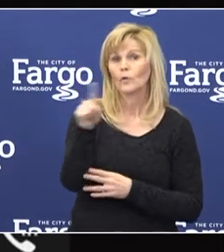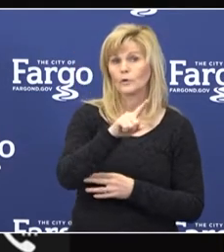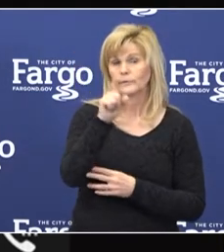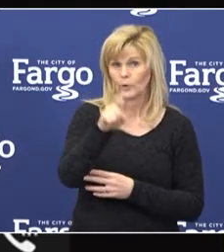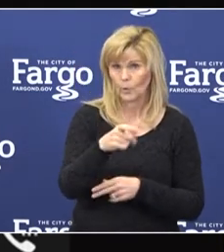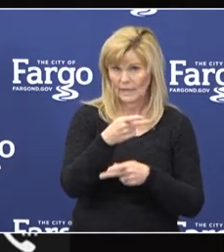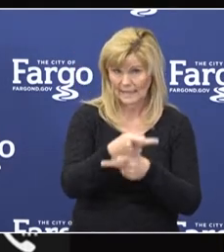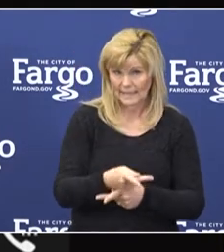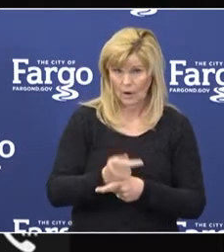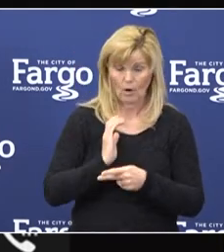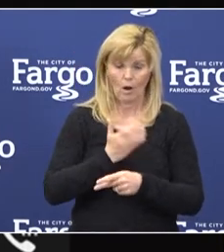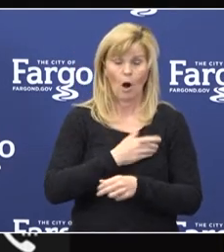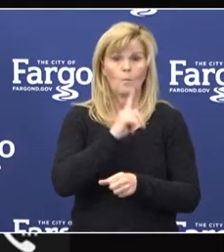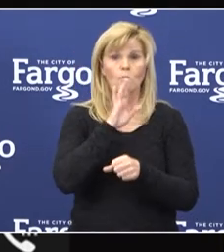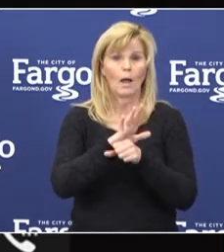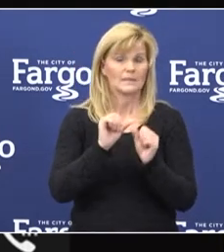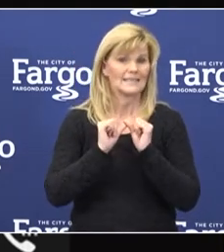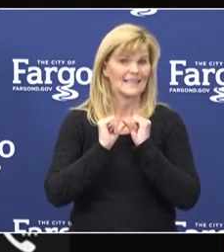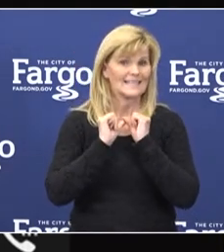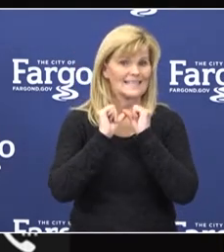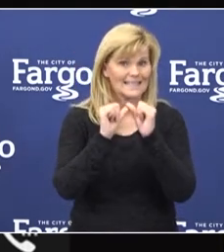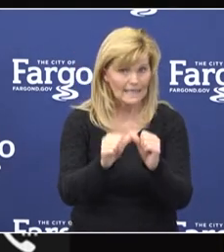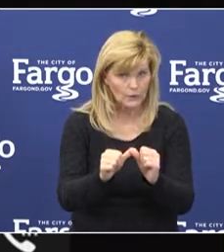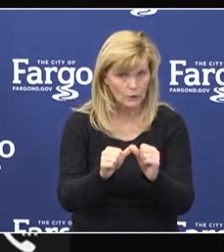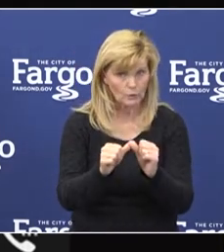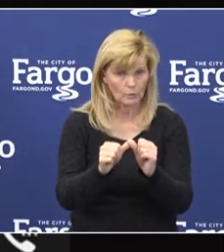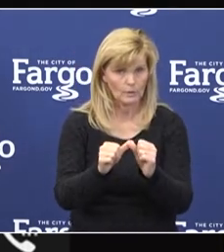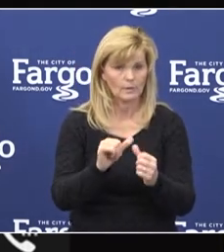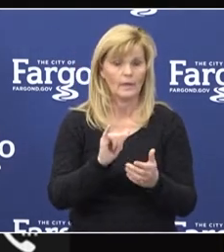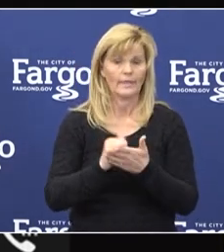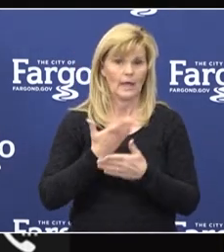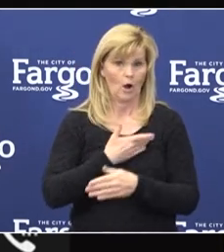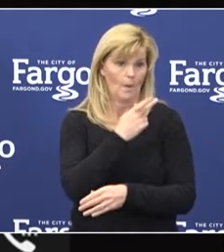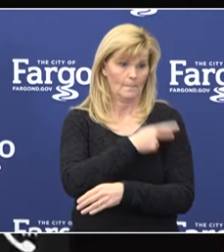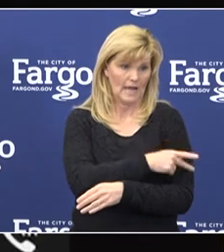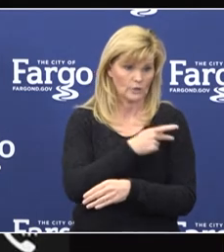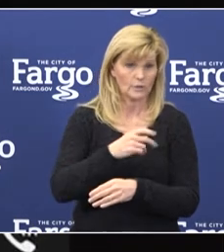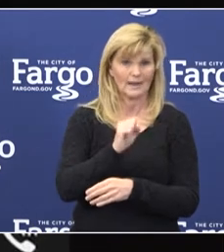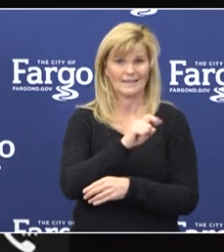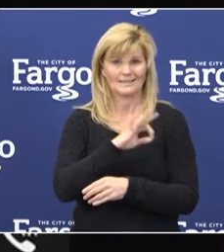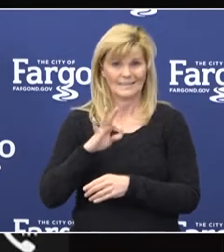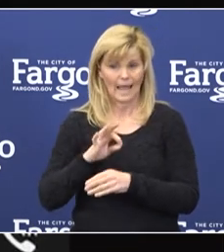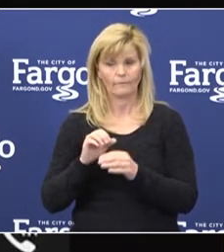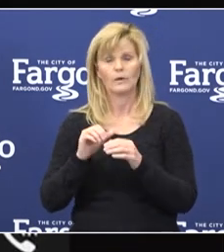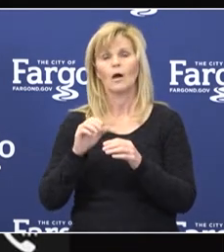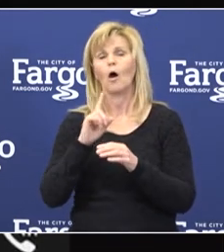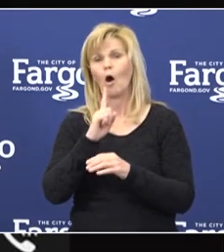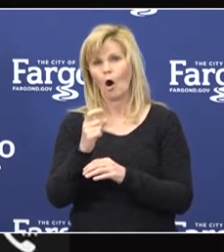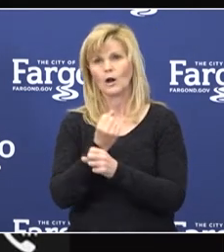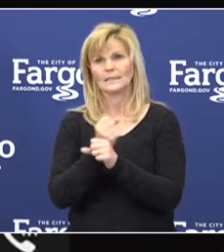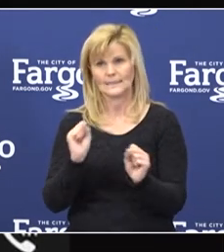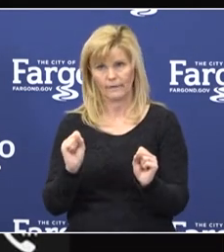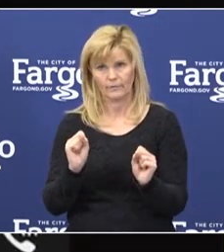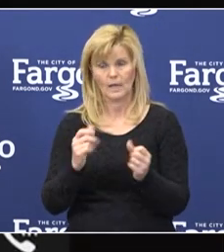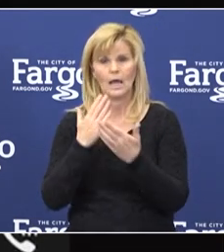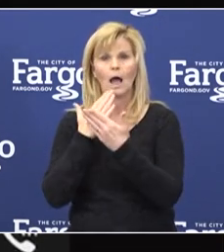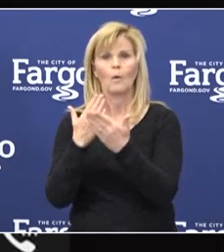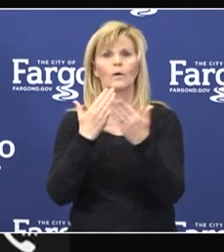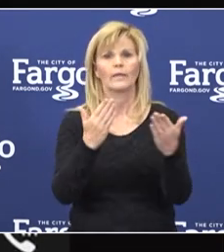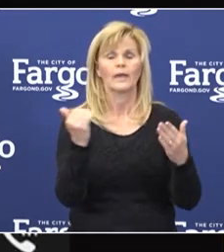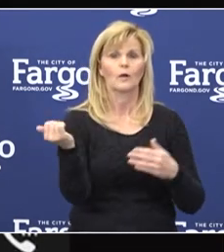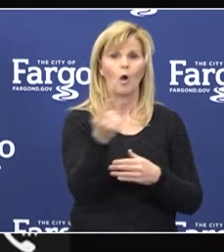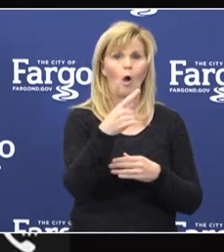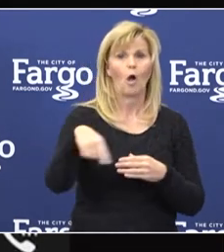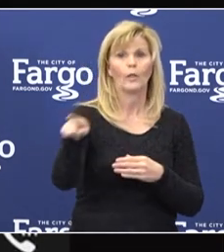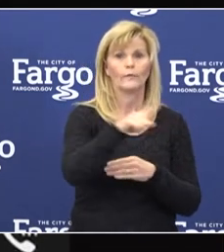our promise is to continue to keep our patients and staff safe. I want to thank all our municipal and public health leaders and those